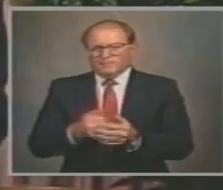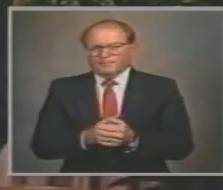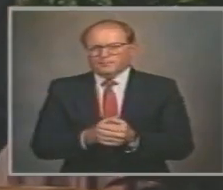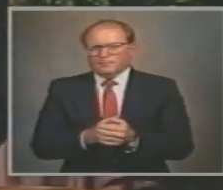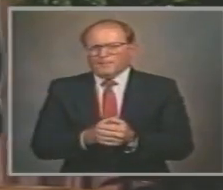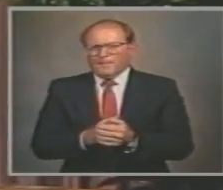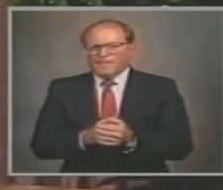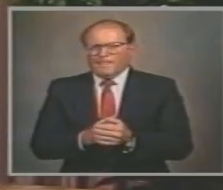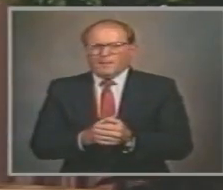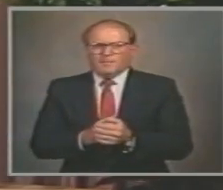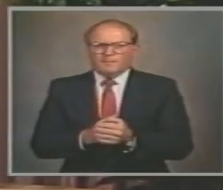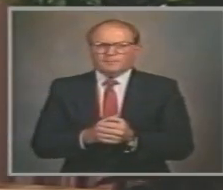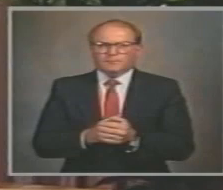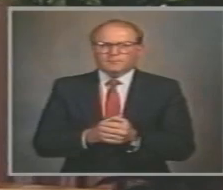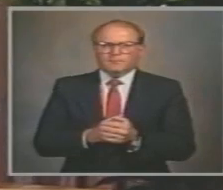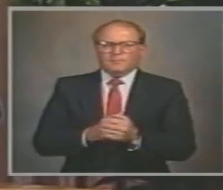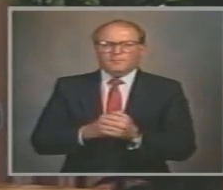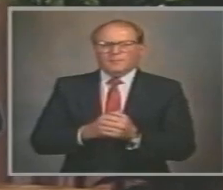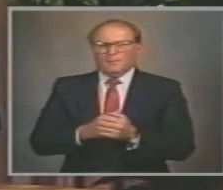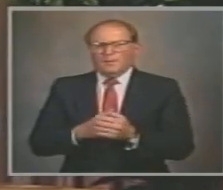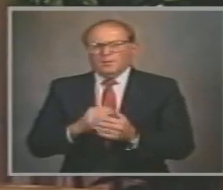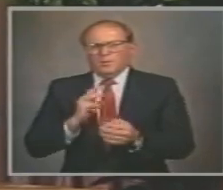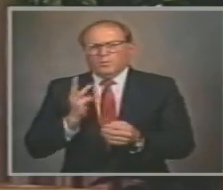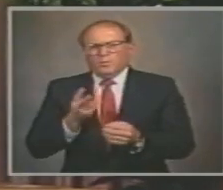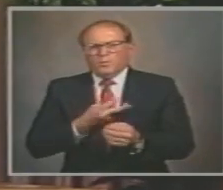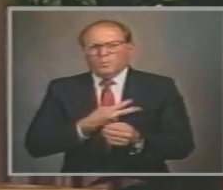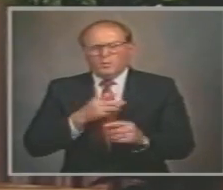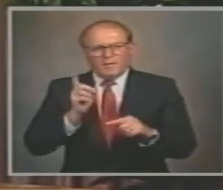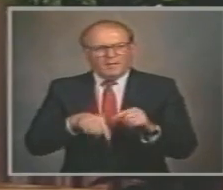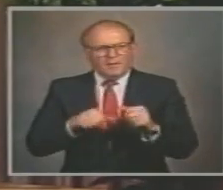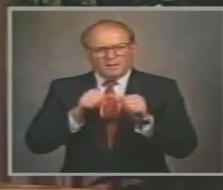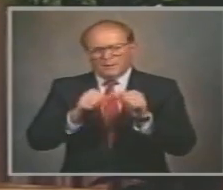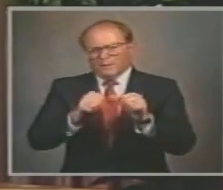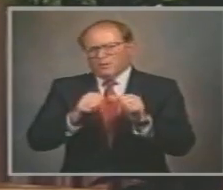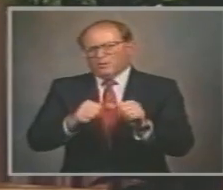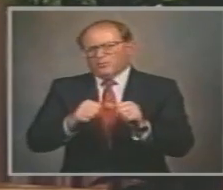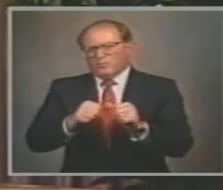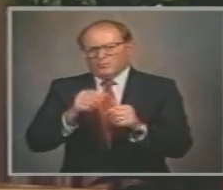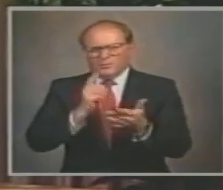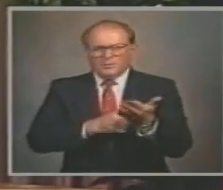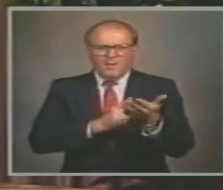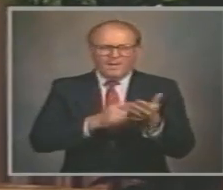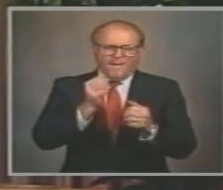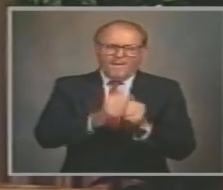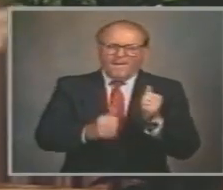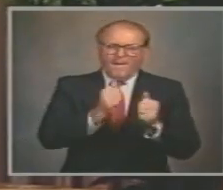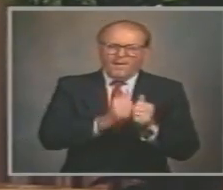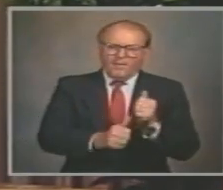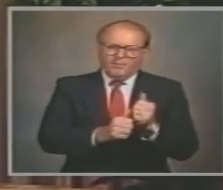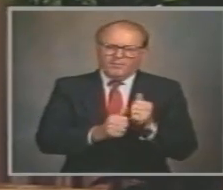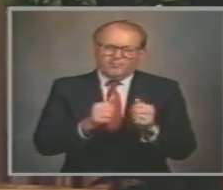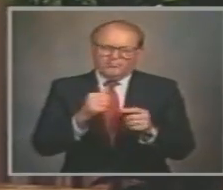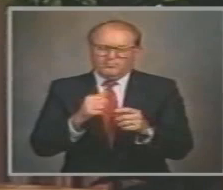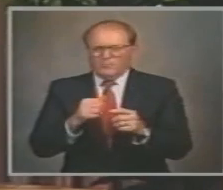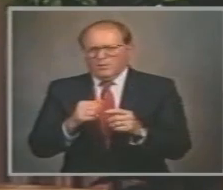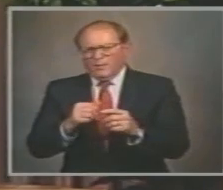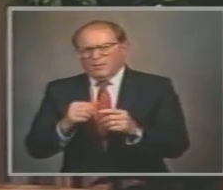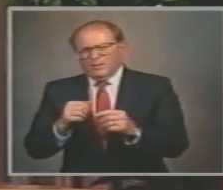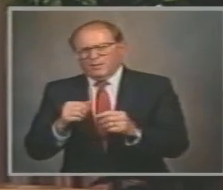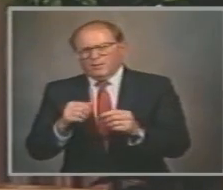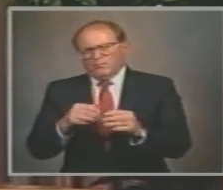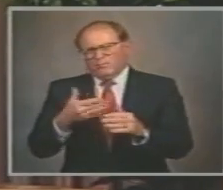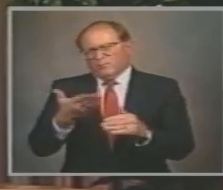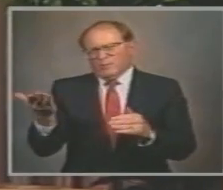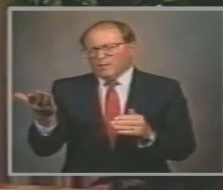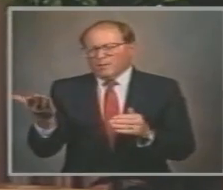a waste of time And we don't have much Of it left today To pursue every possibility But let's just go directly To what has been